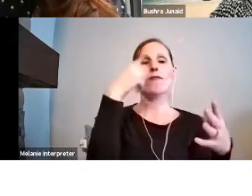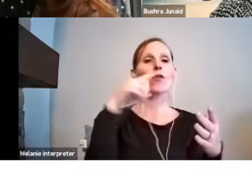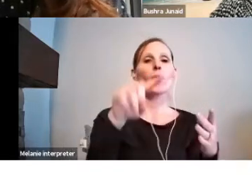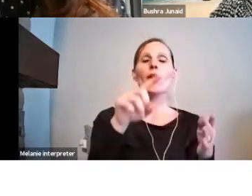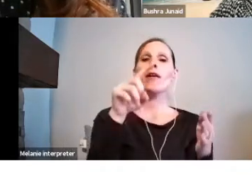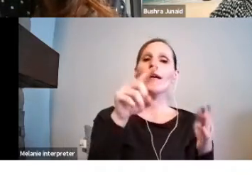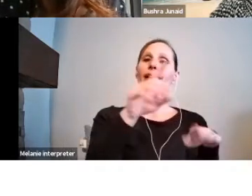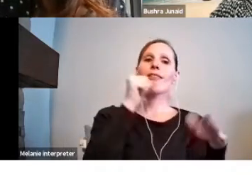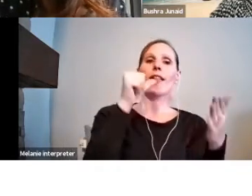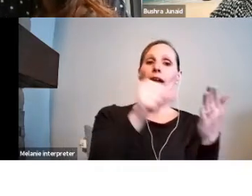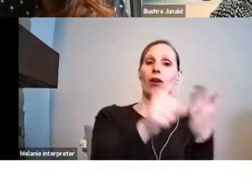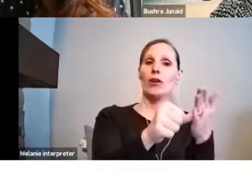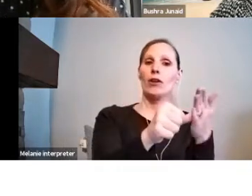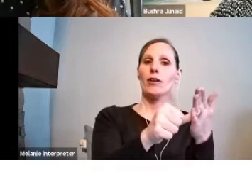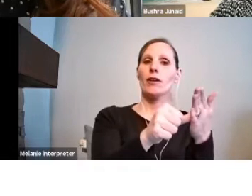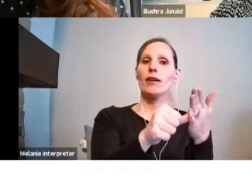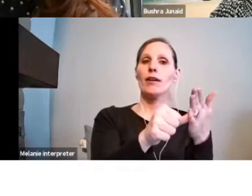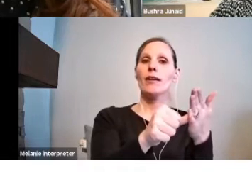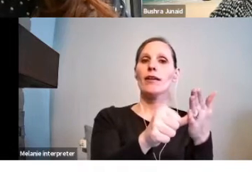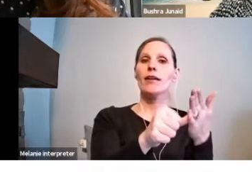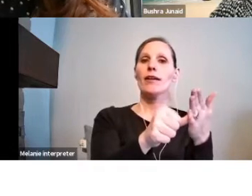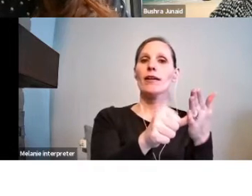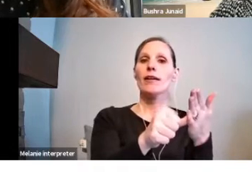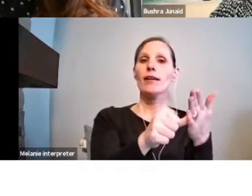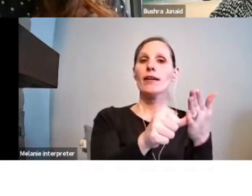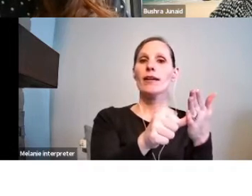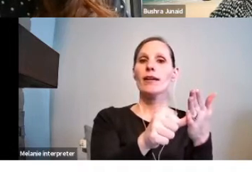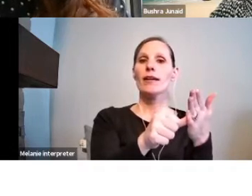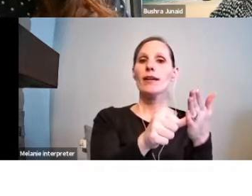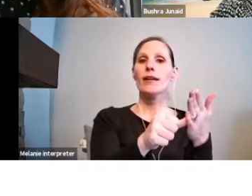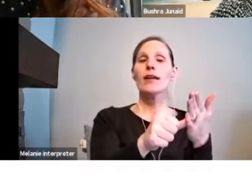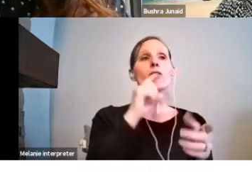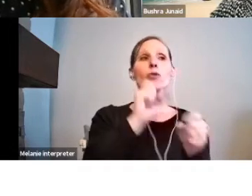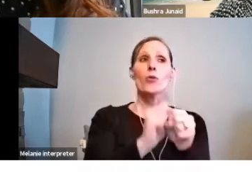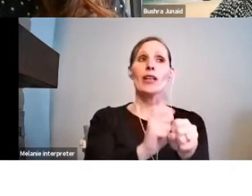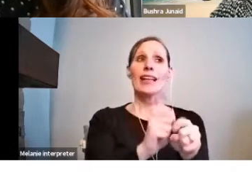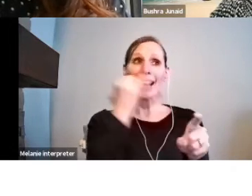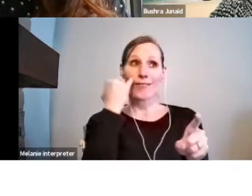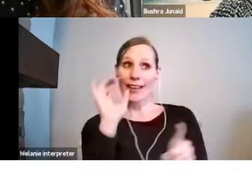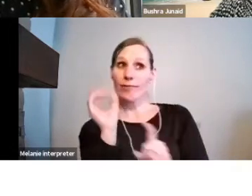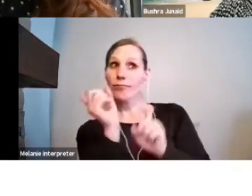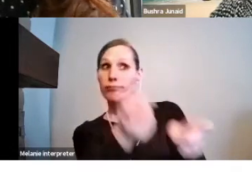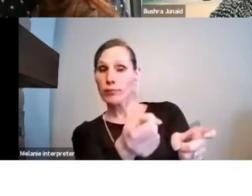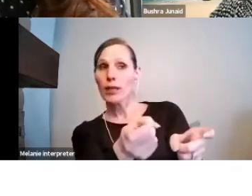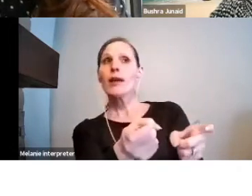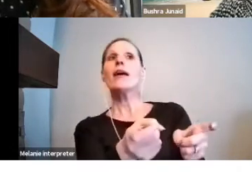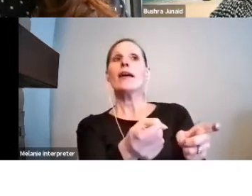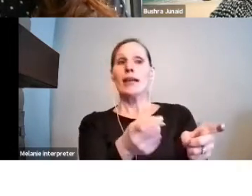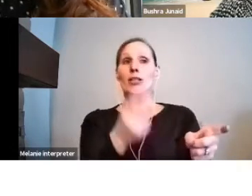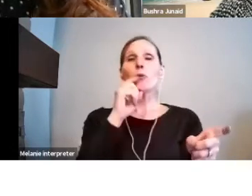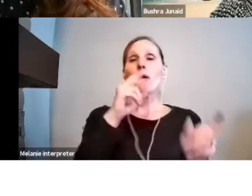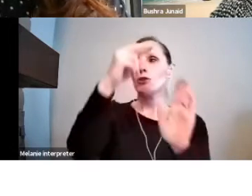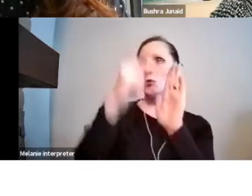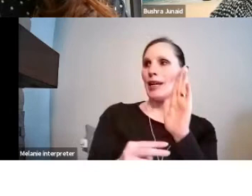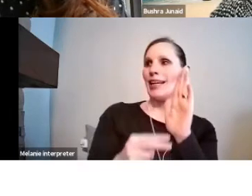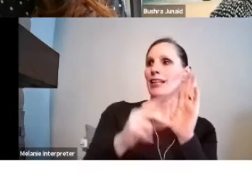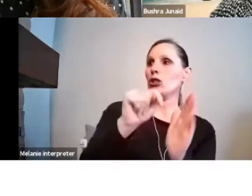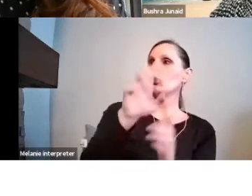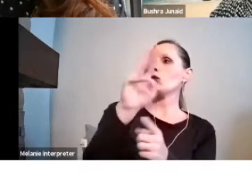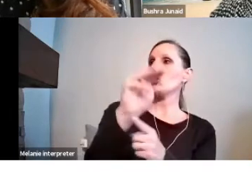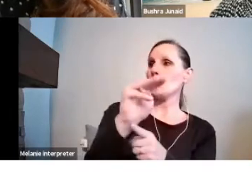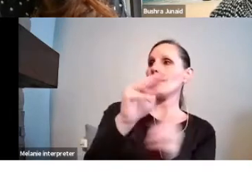If you're awarded a grant, you'll be asked to review the terms and conditions for accepting the grant and acknowledge the